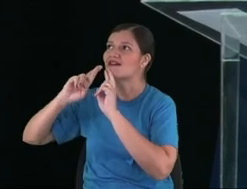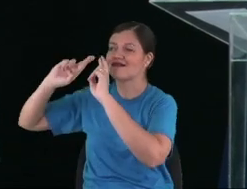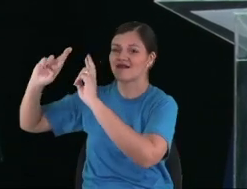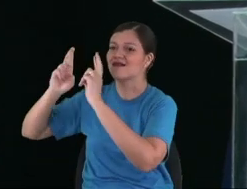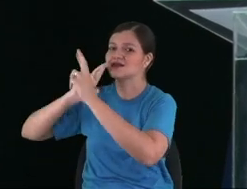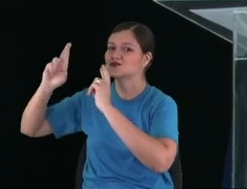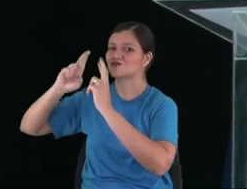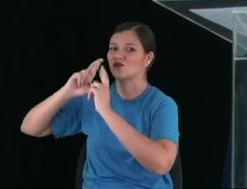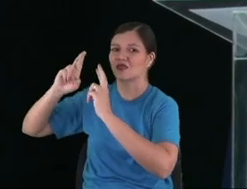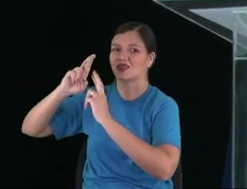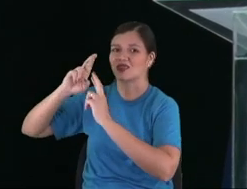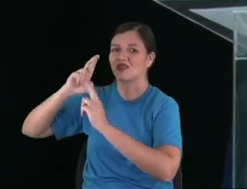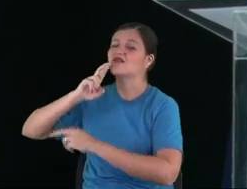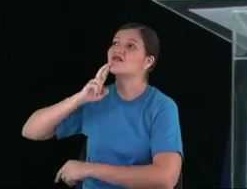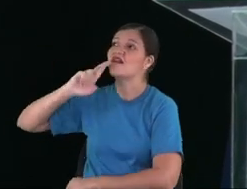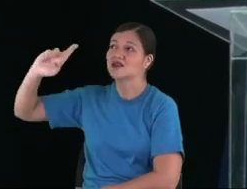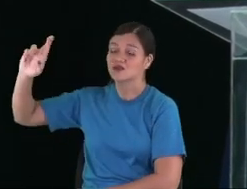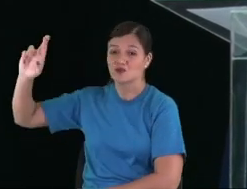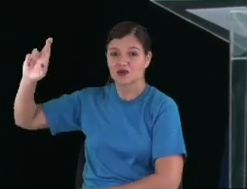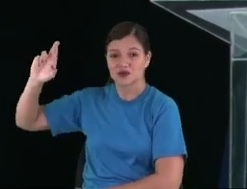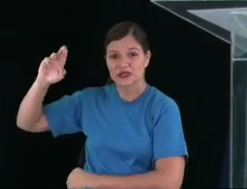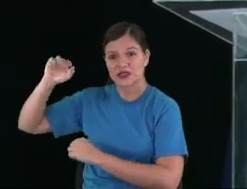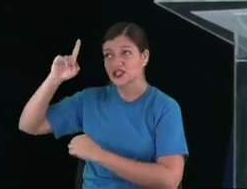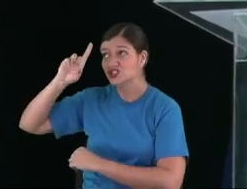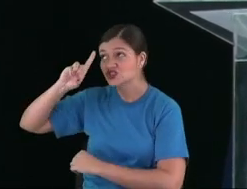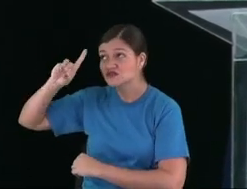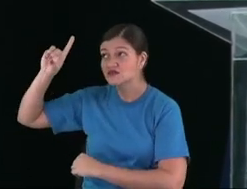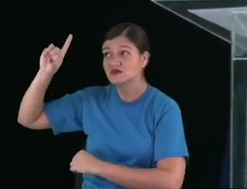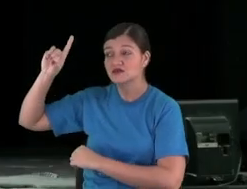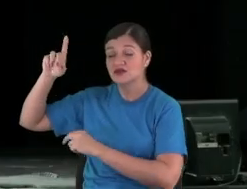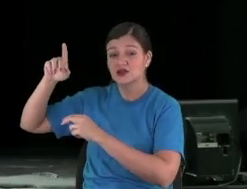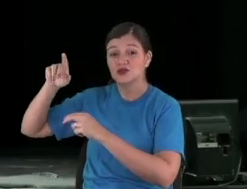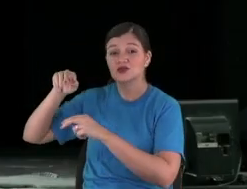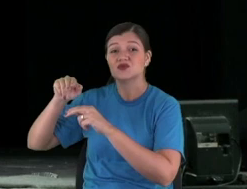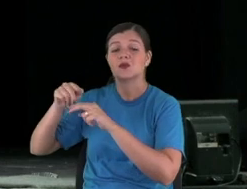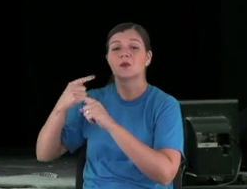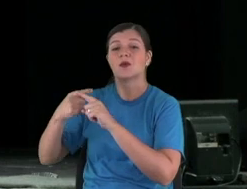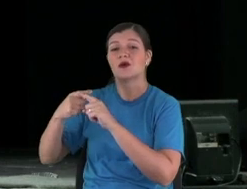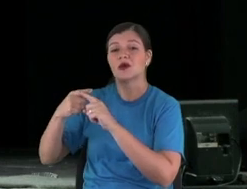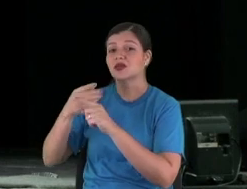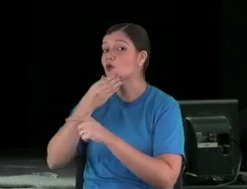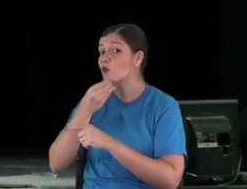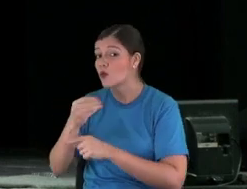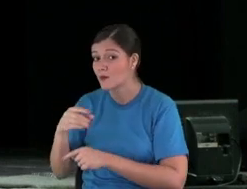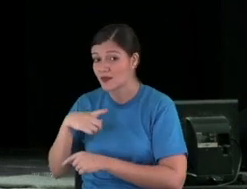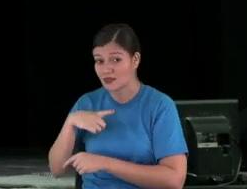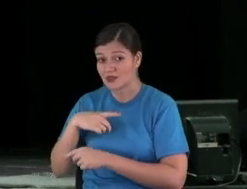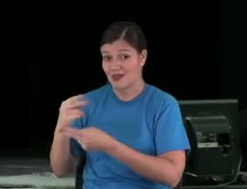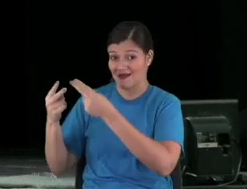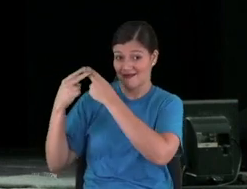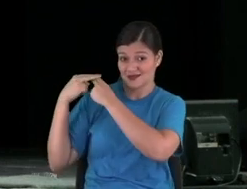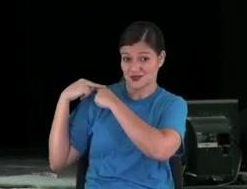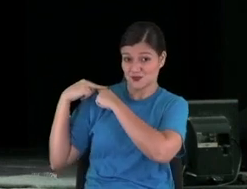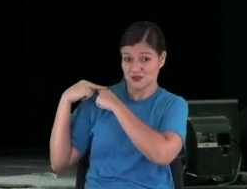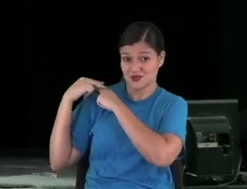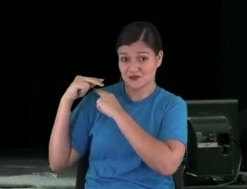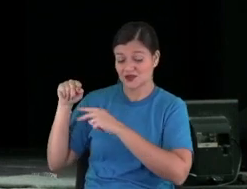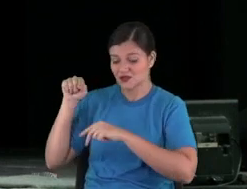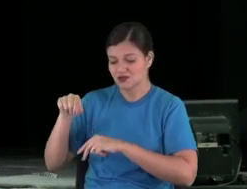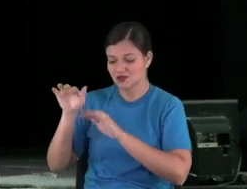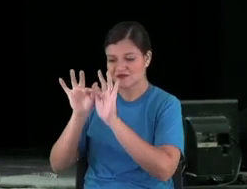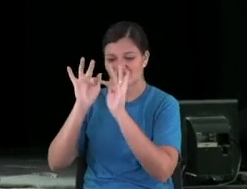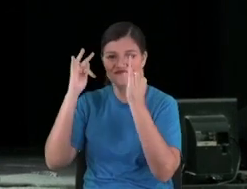In our state, Amazonas, it's called Amazonas. We can